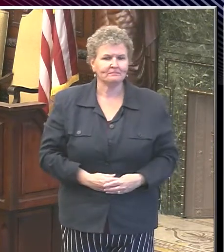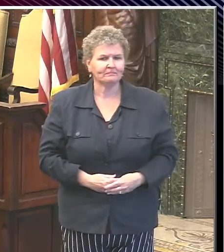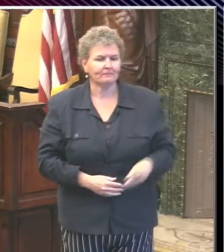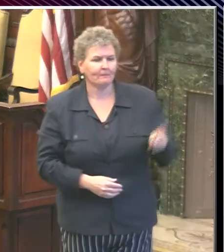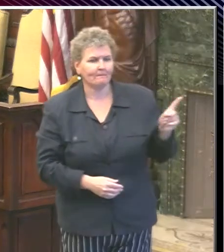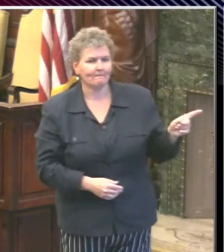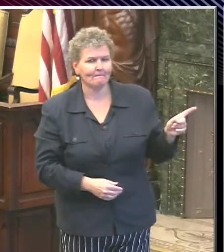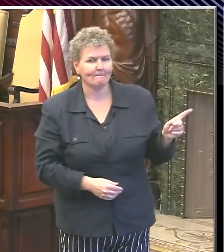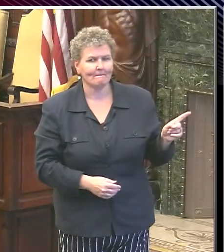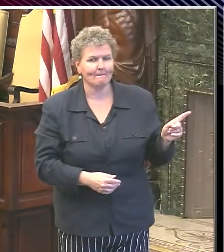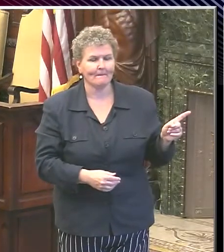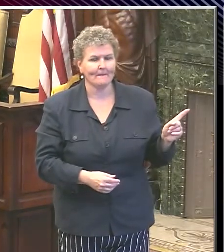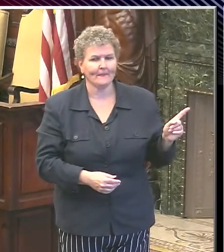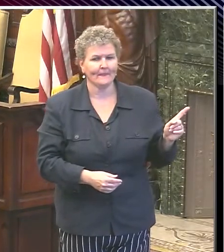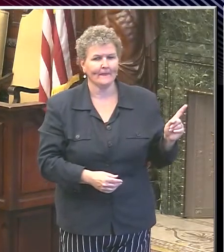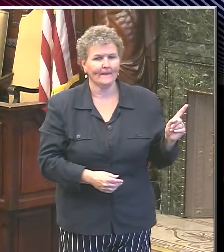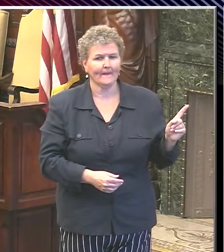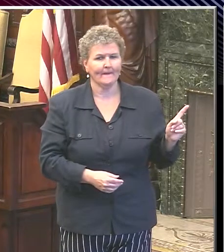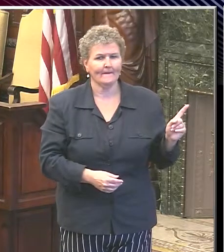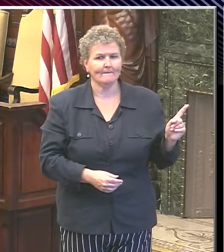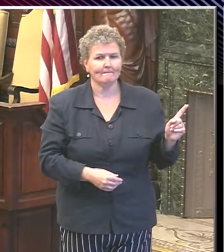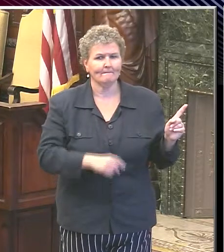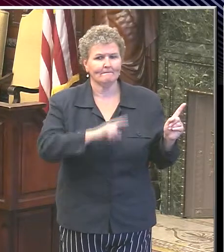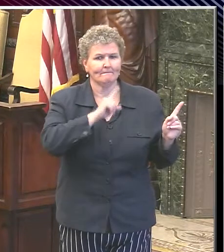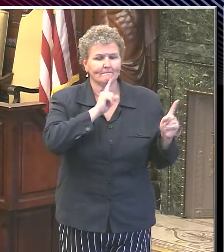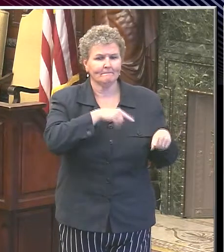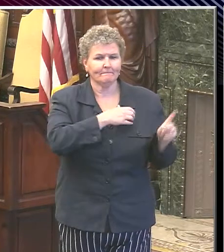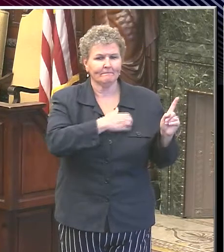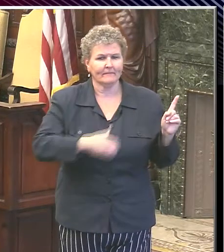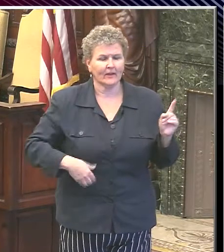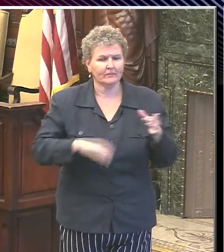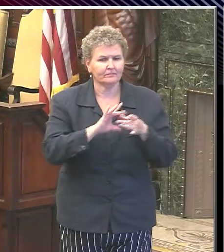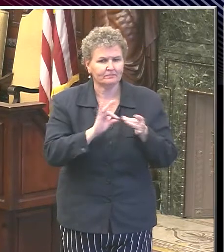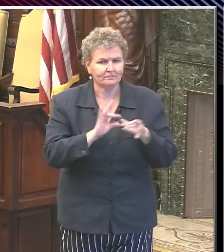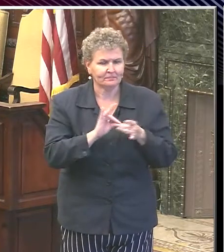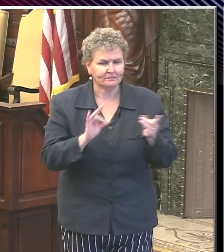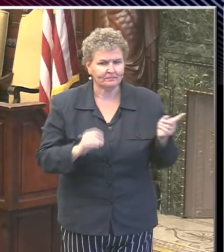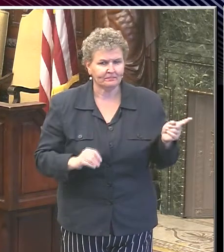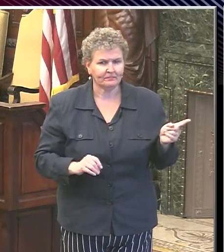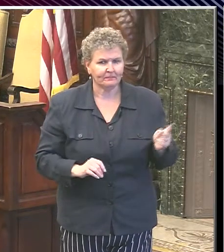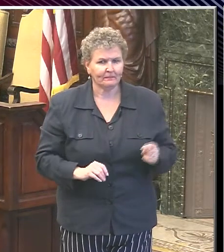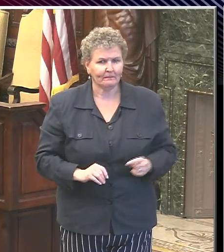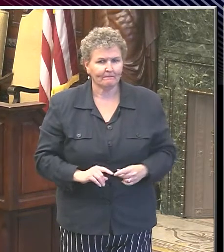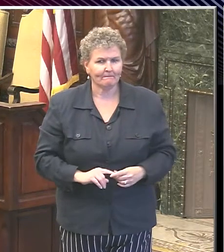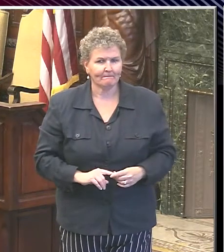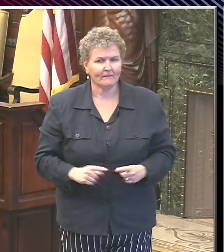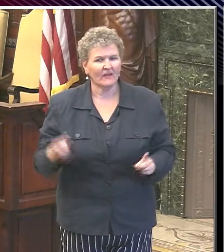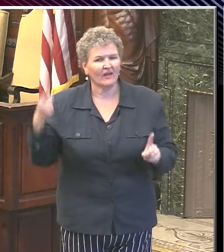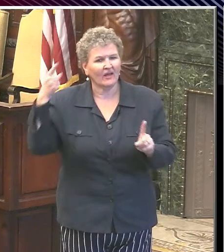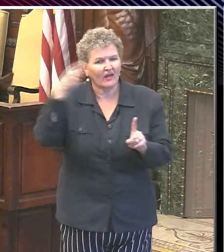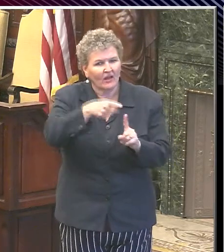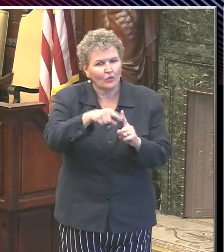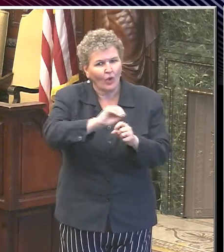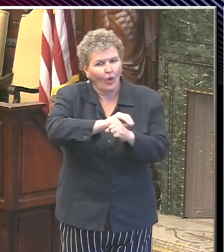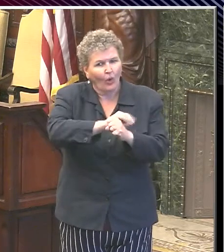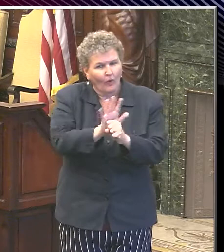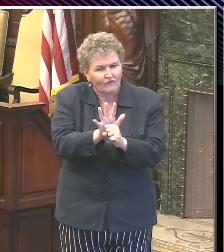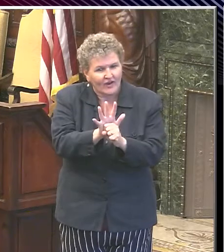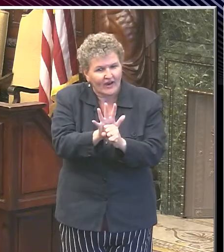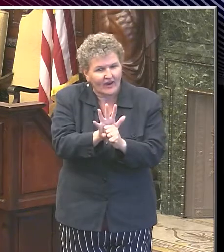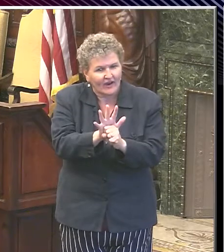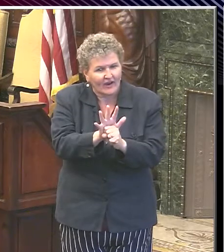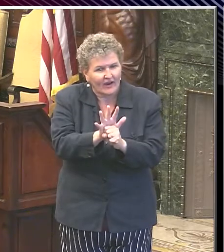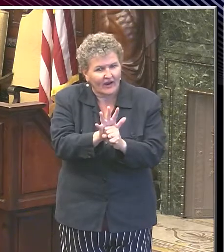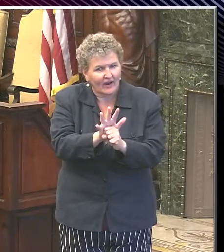Kelly, are we doing COVID first? Or should I wait to come around for that? I mean, I might as well take it